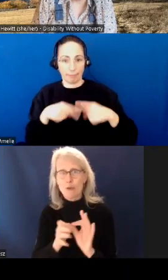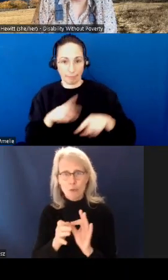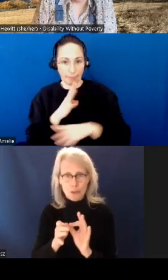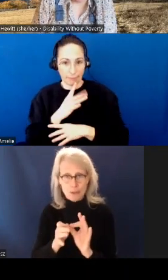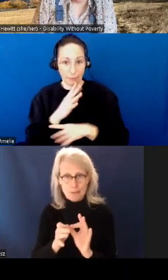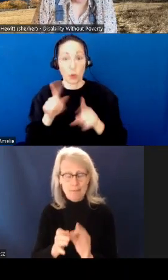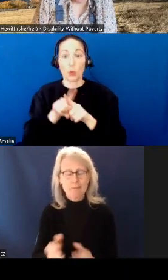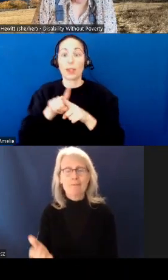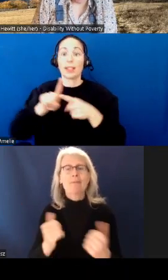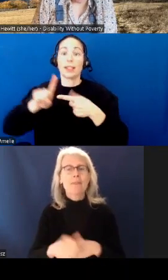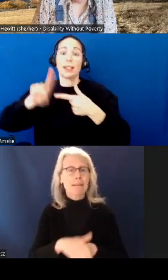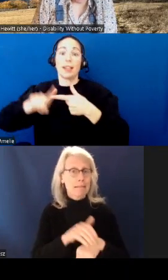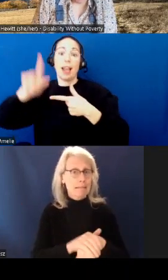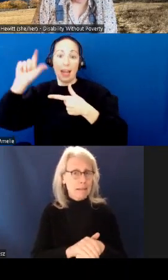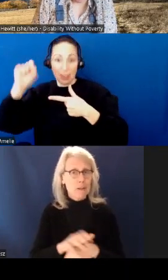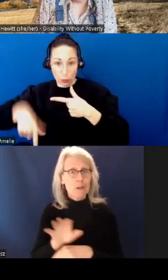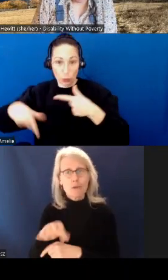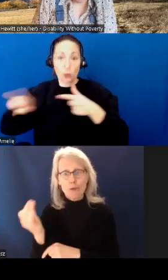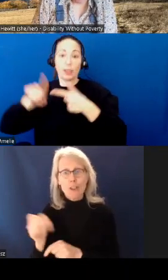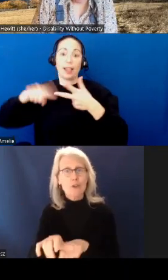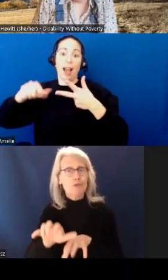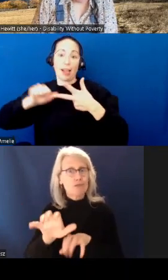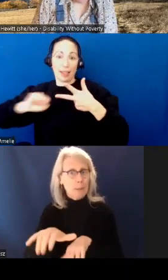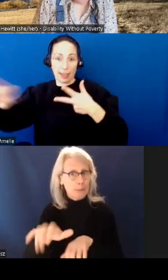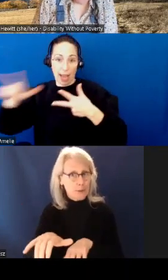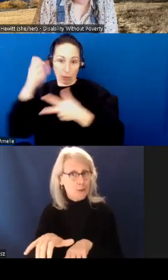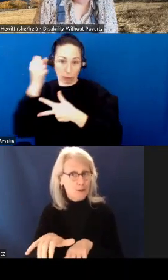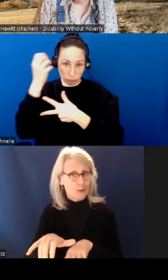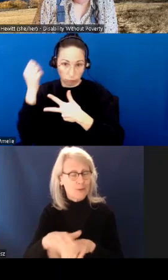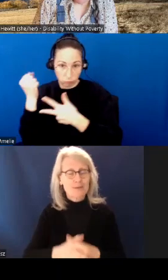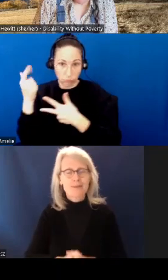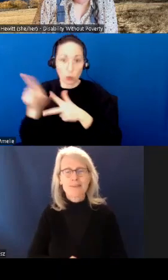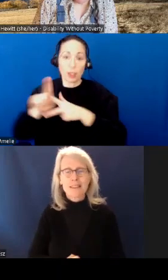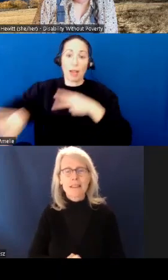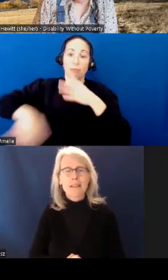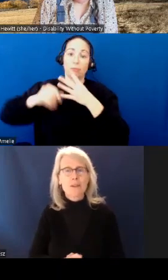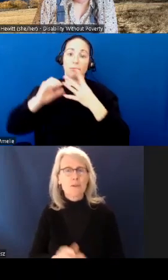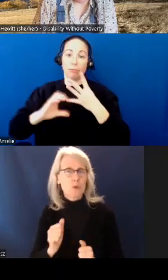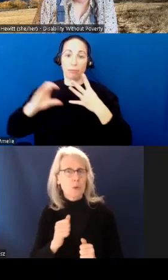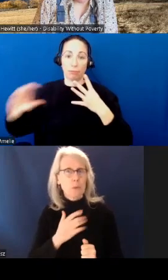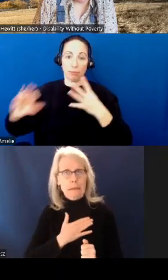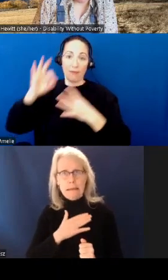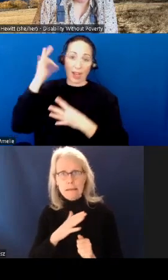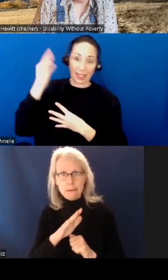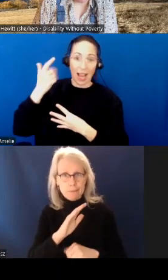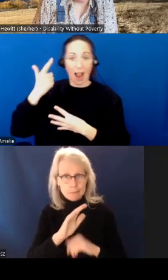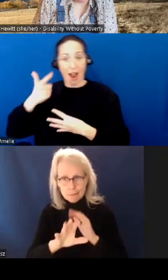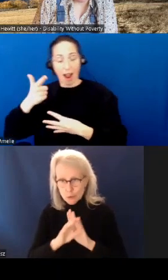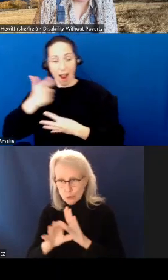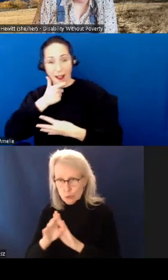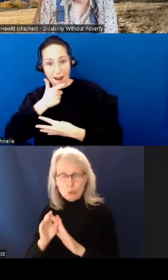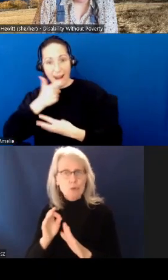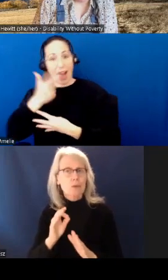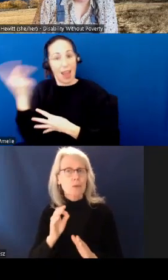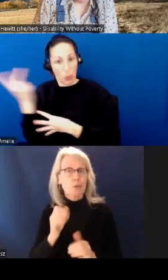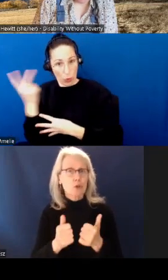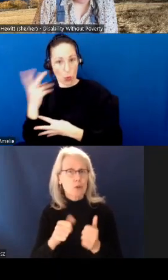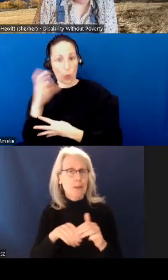English and French captioning. Please take a moment to adjust your settings as appropriate.